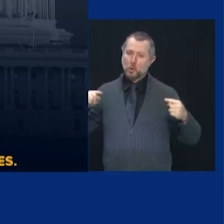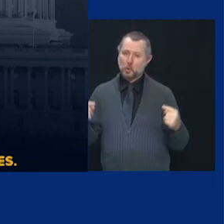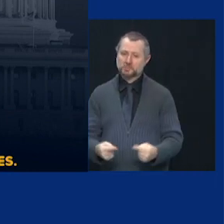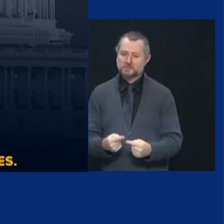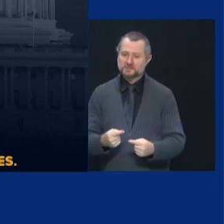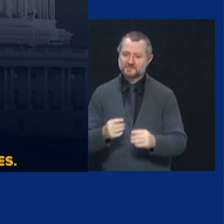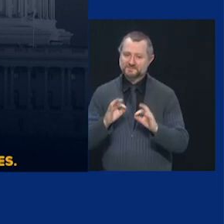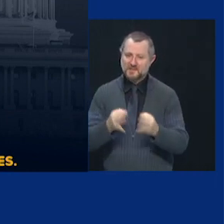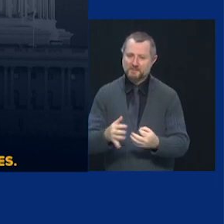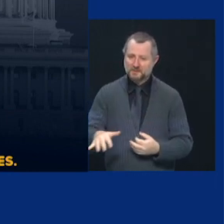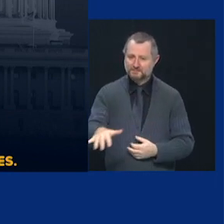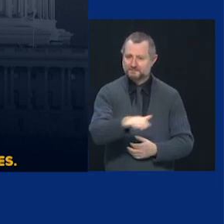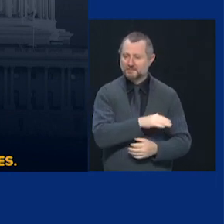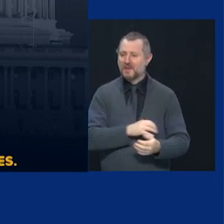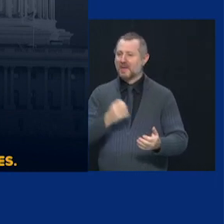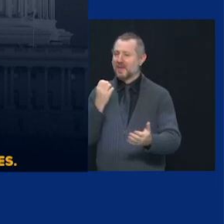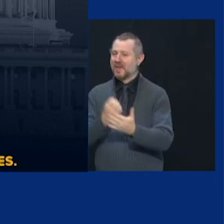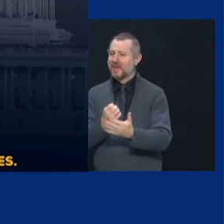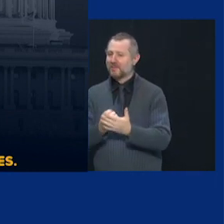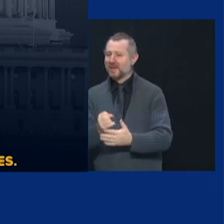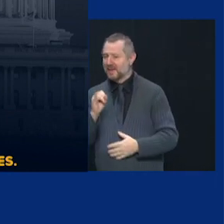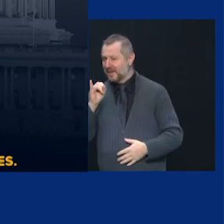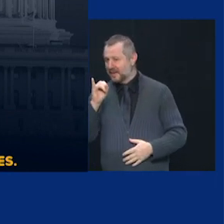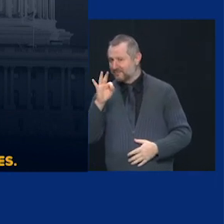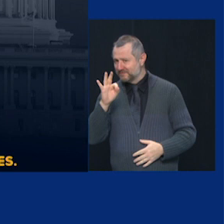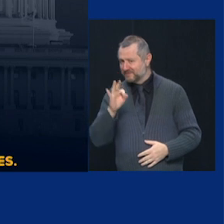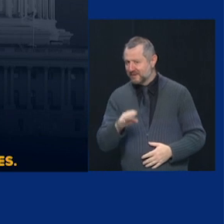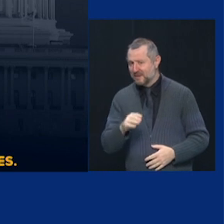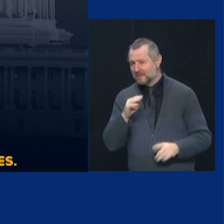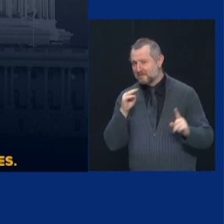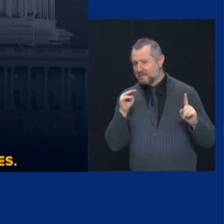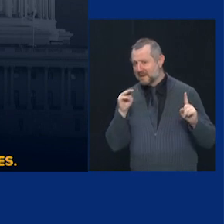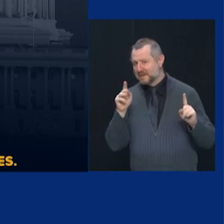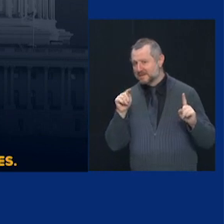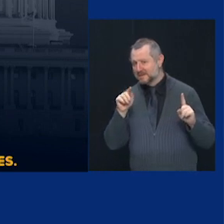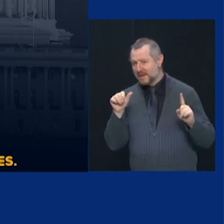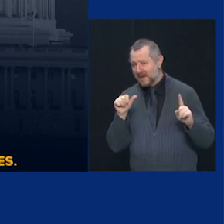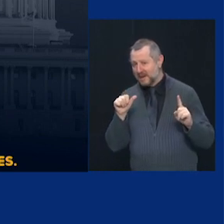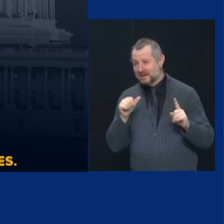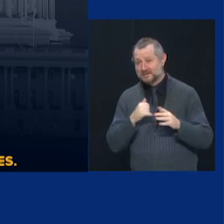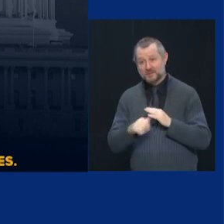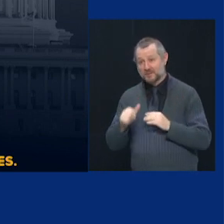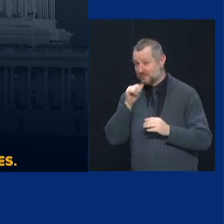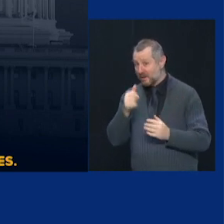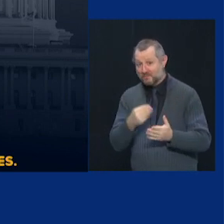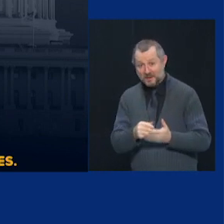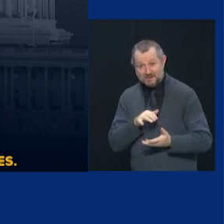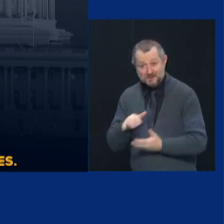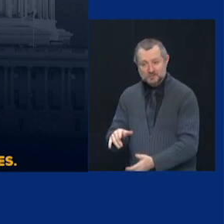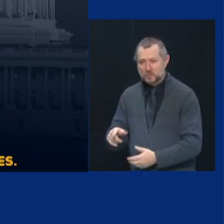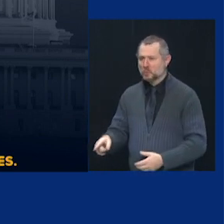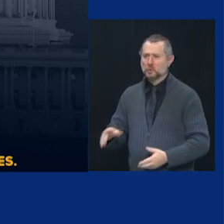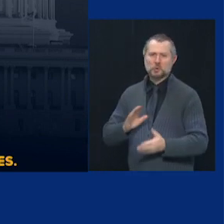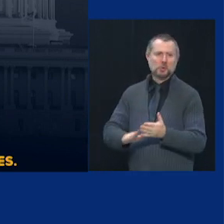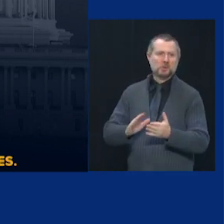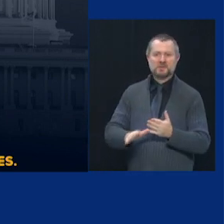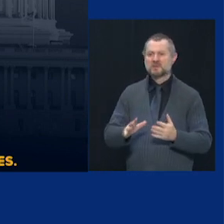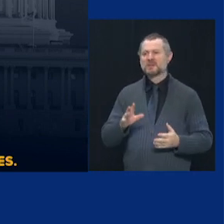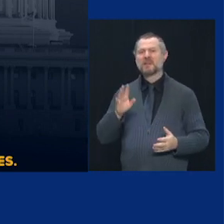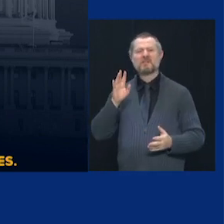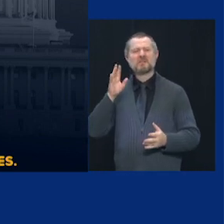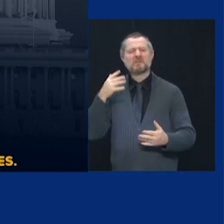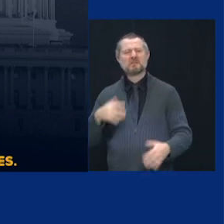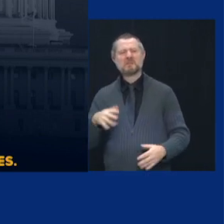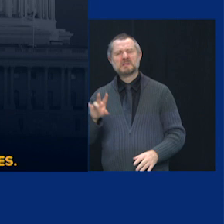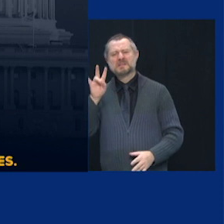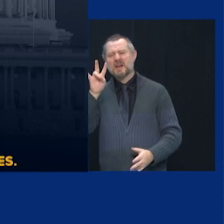If the MTA doesn't get funding, they could lay off 7,000 MTA workers. They would have to raise bus and